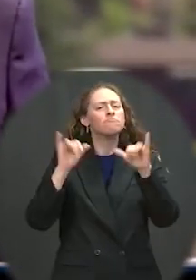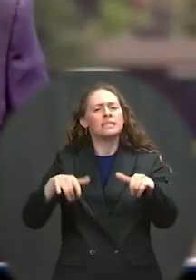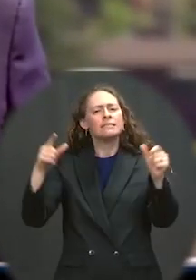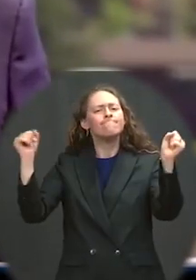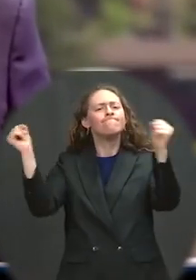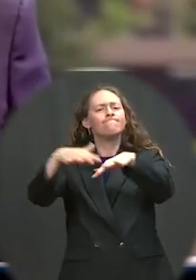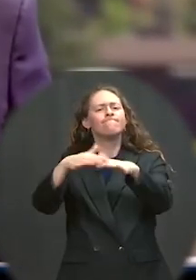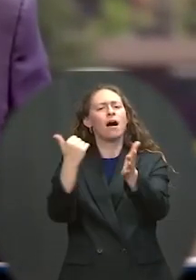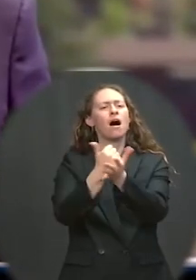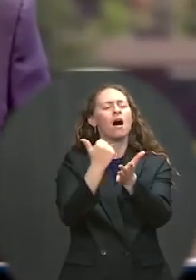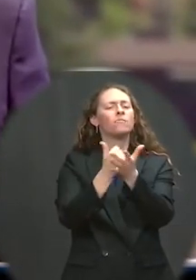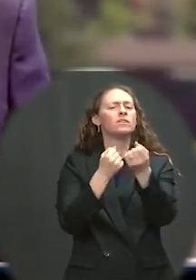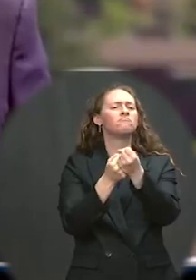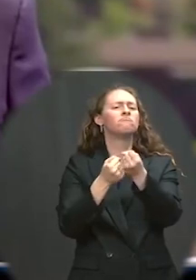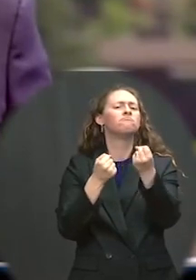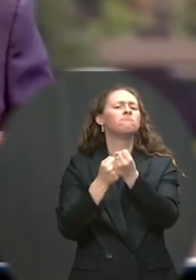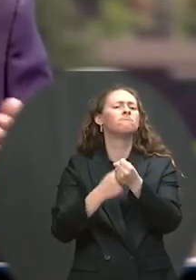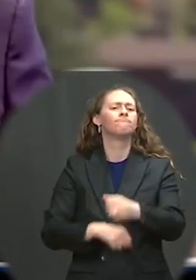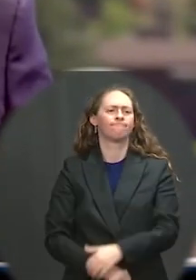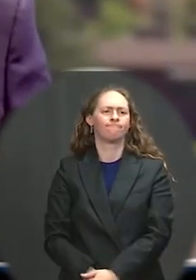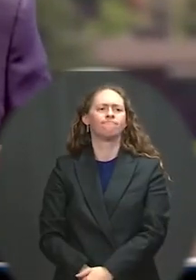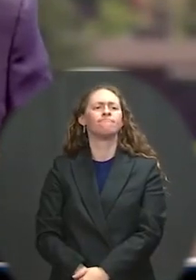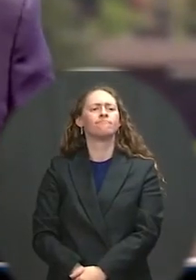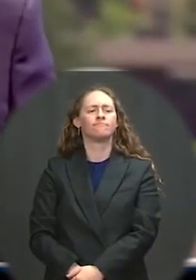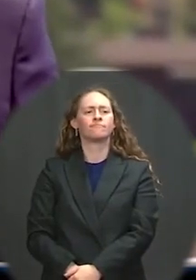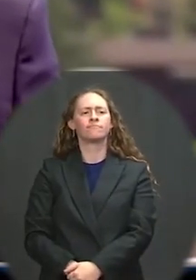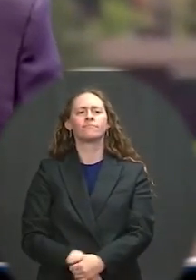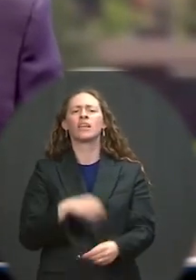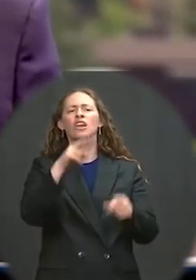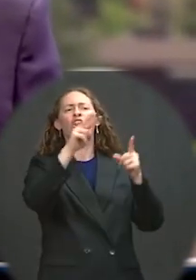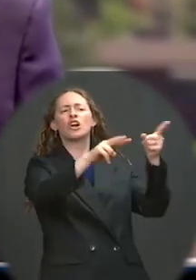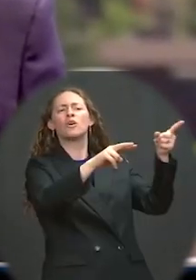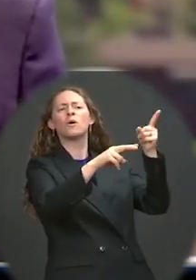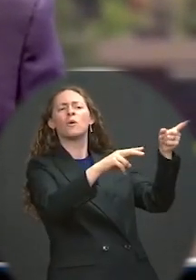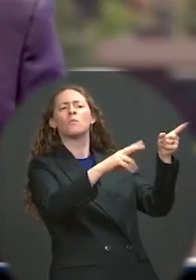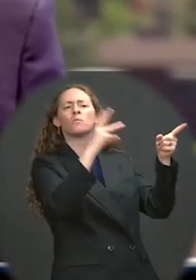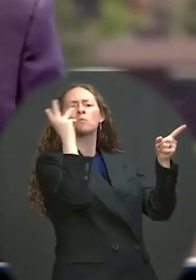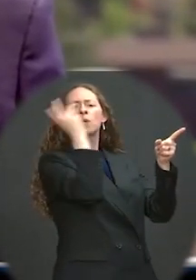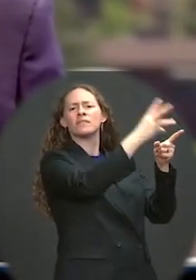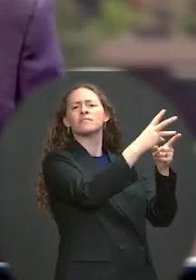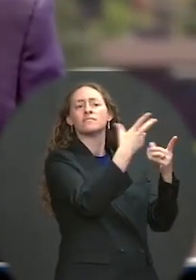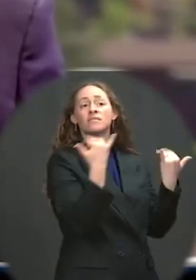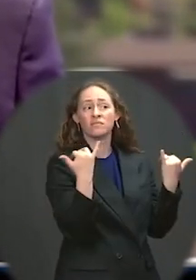wildfires in the West, record flooding in the heart of the country.